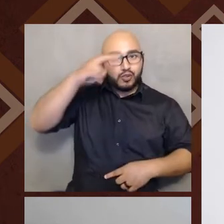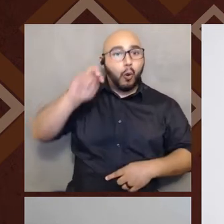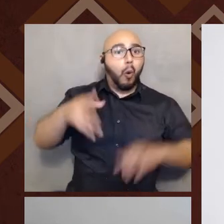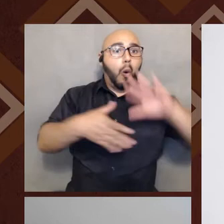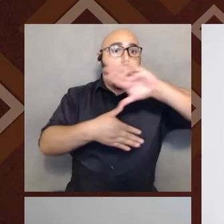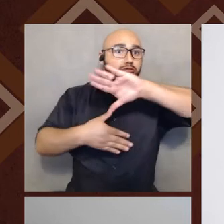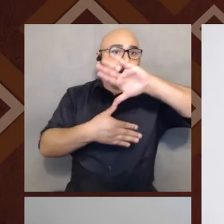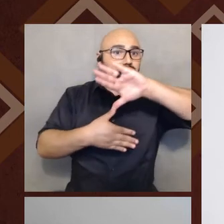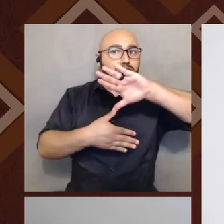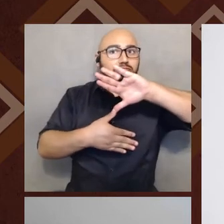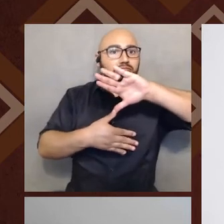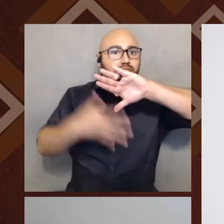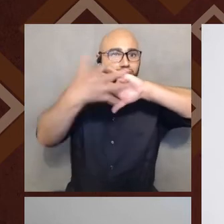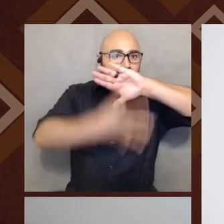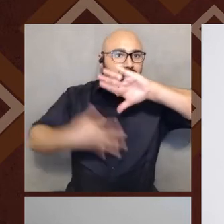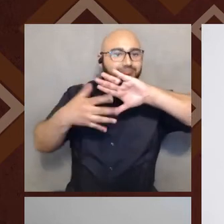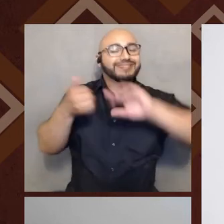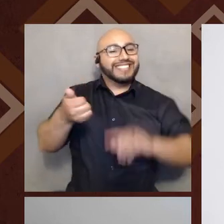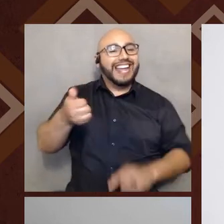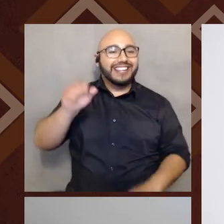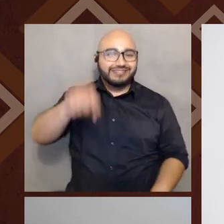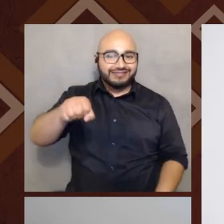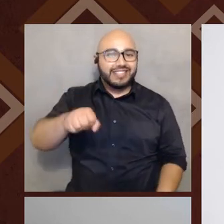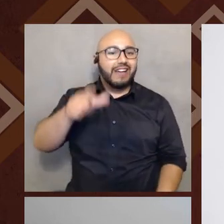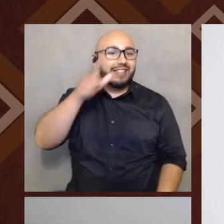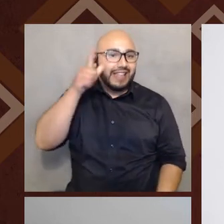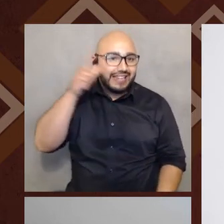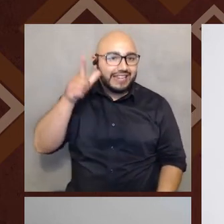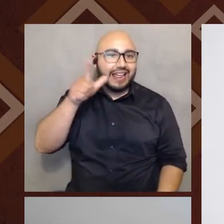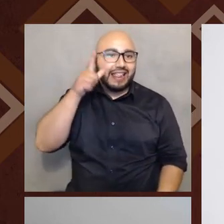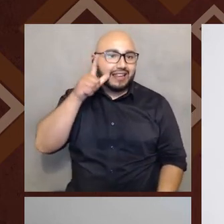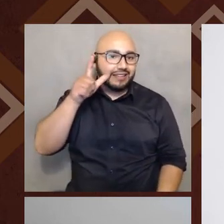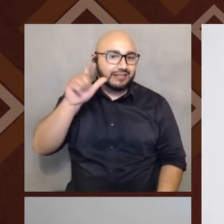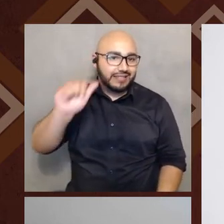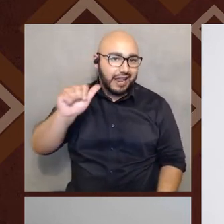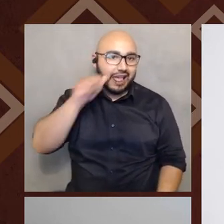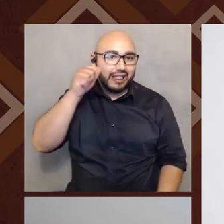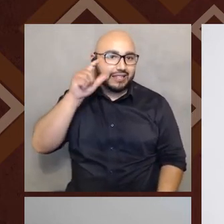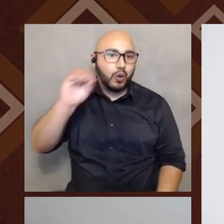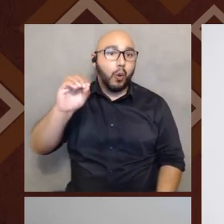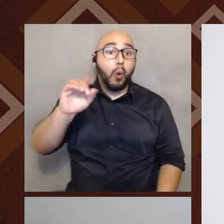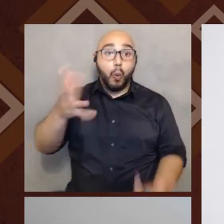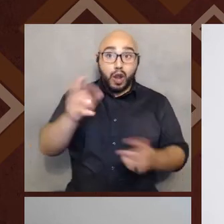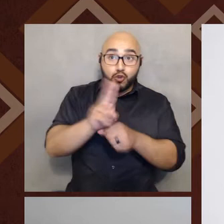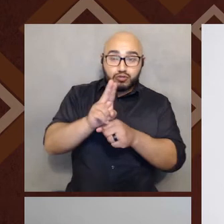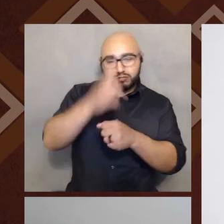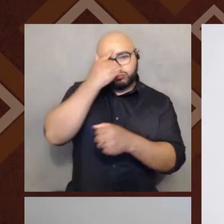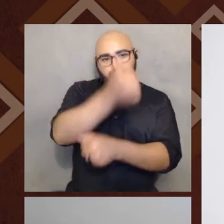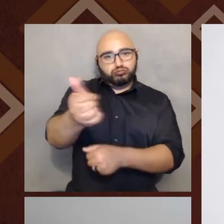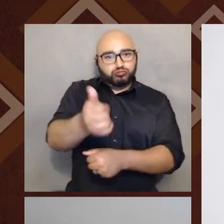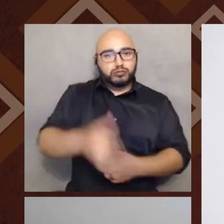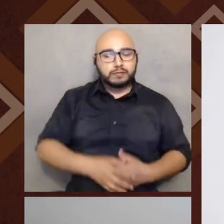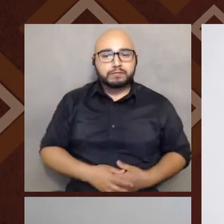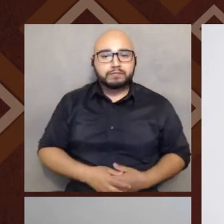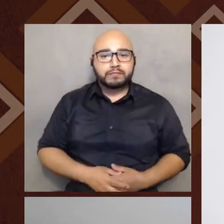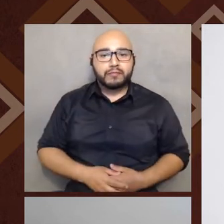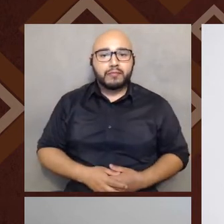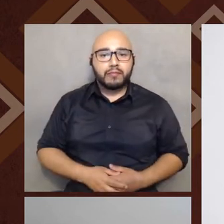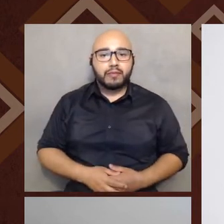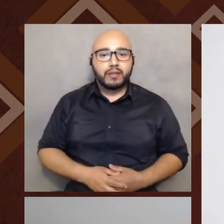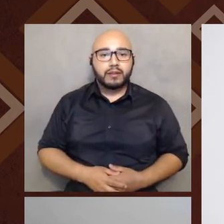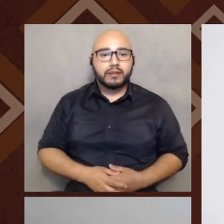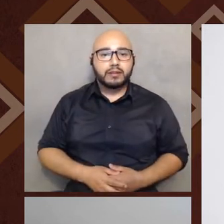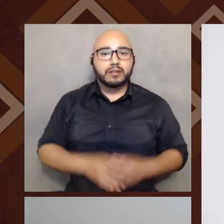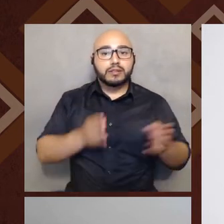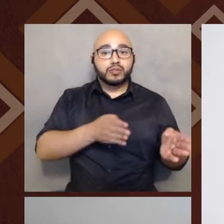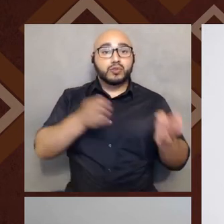yes, certainly you are Latina, Latino. Do you want to use that? That's again, that's up to you. Um, and so the, the last,